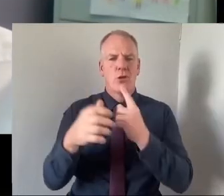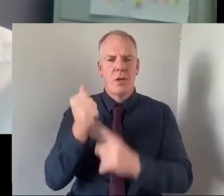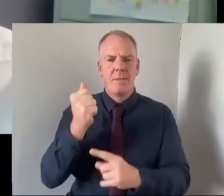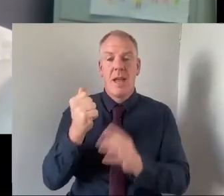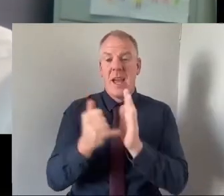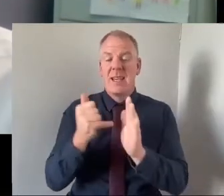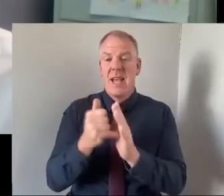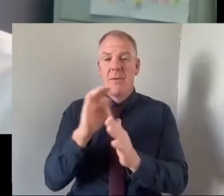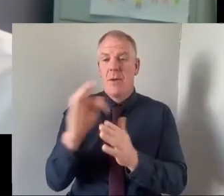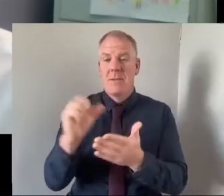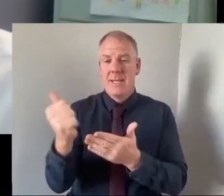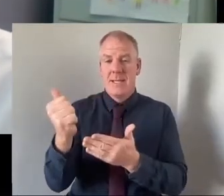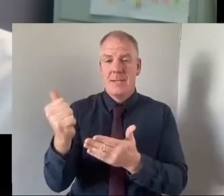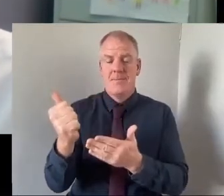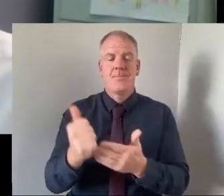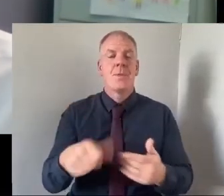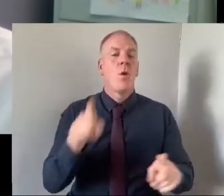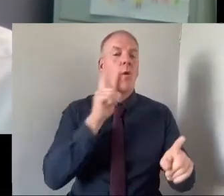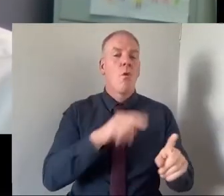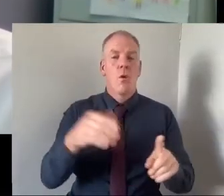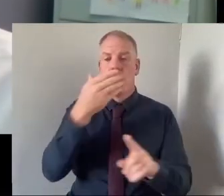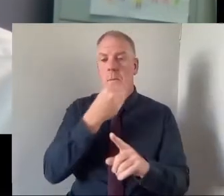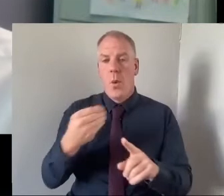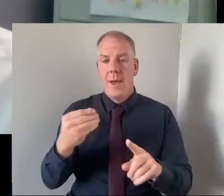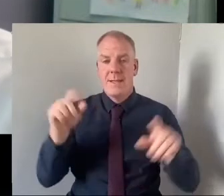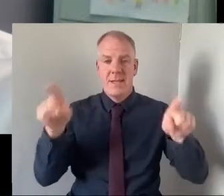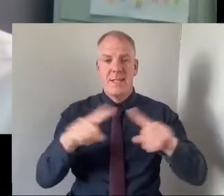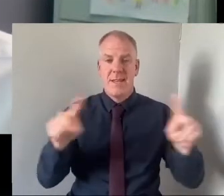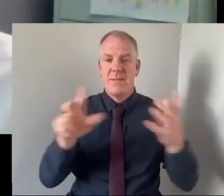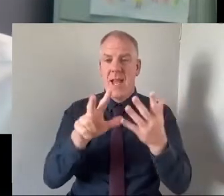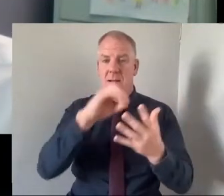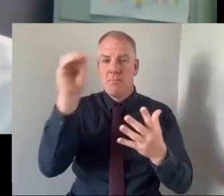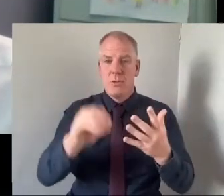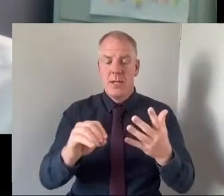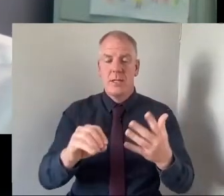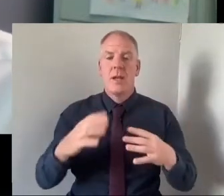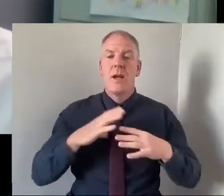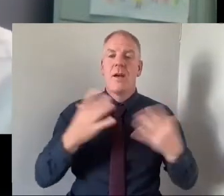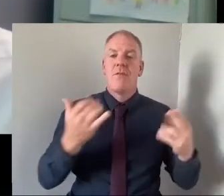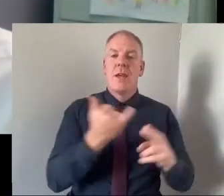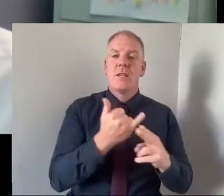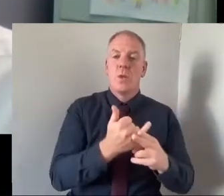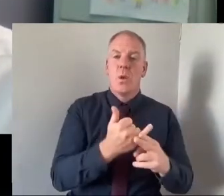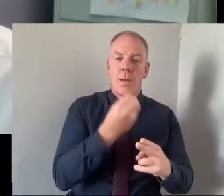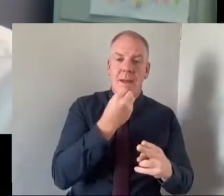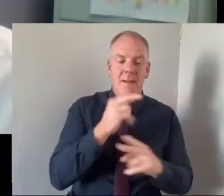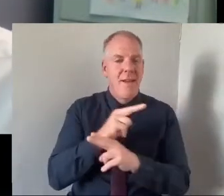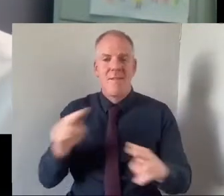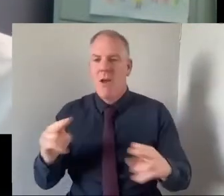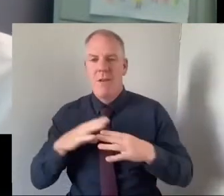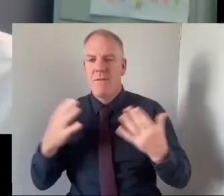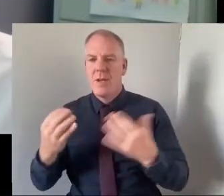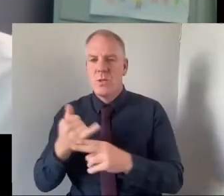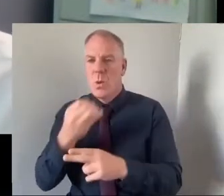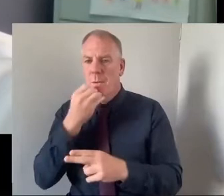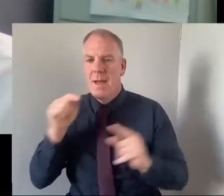the age of 16. Between girls and boys the differences are around eight percent. Between free school meal untitled and non-free school meal untitled the